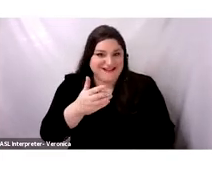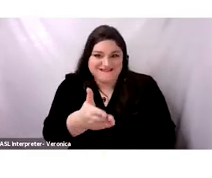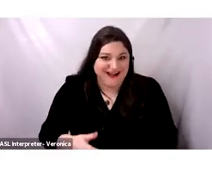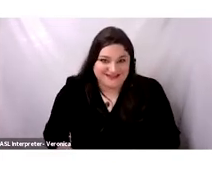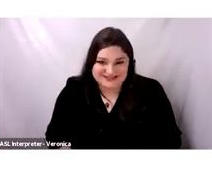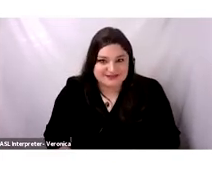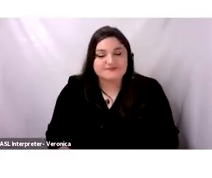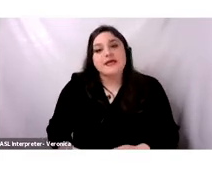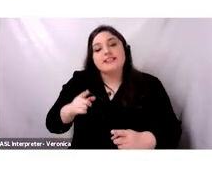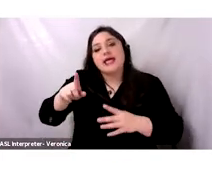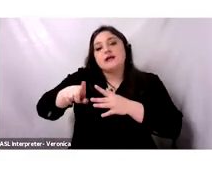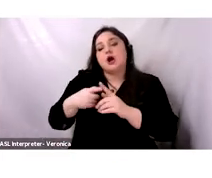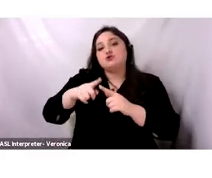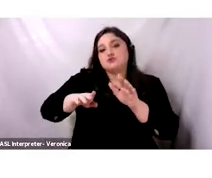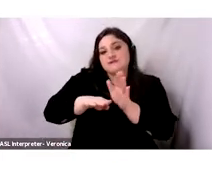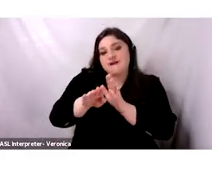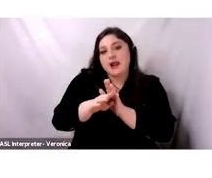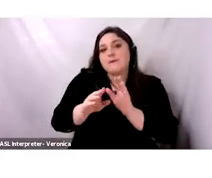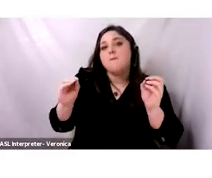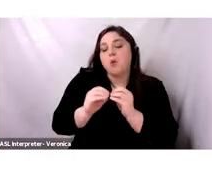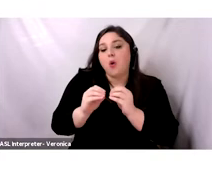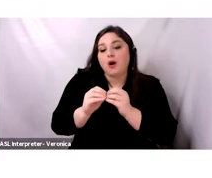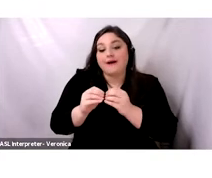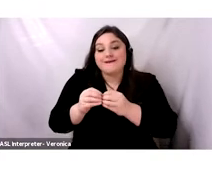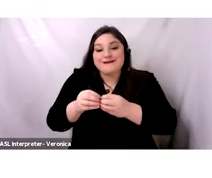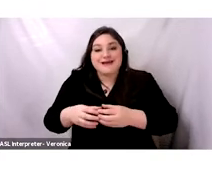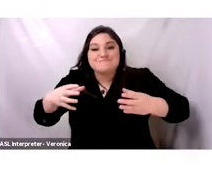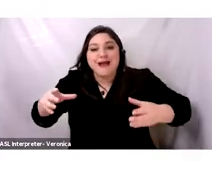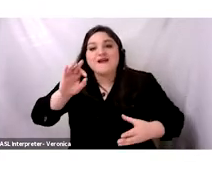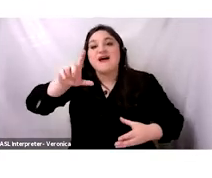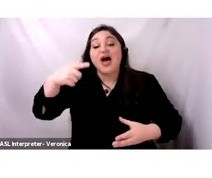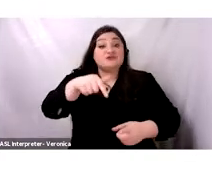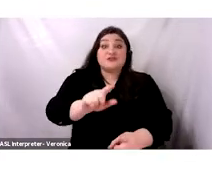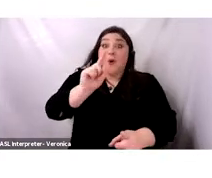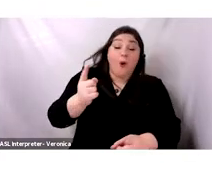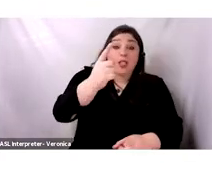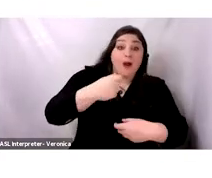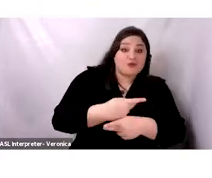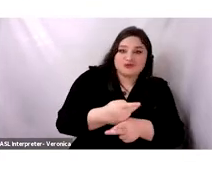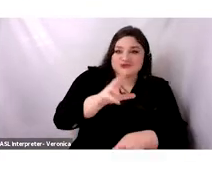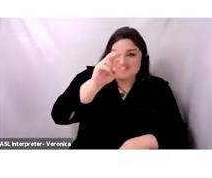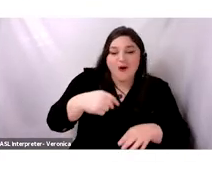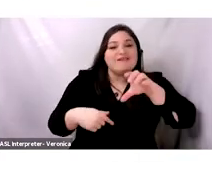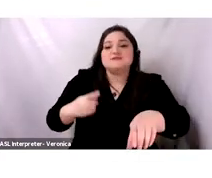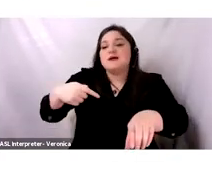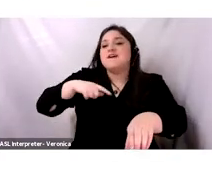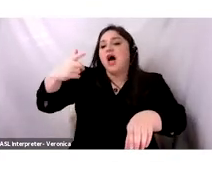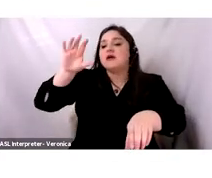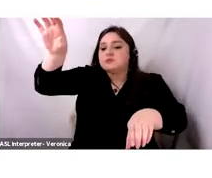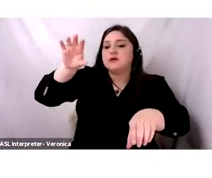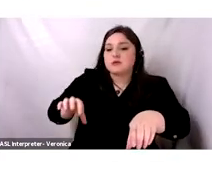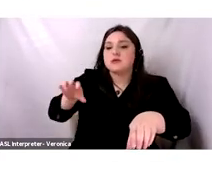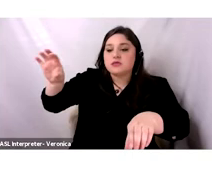Lebanon, developed at the expenses of other sectors, especially subsistent agriculture and